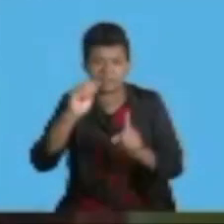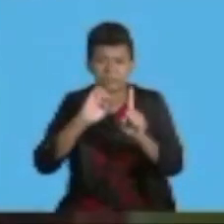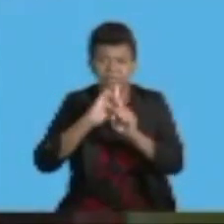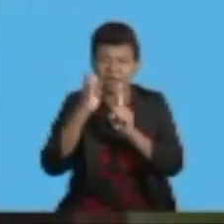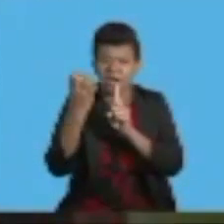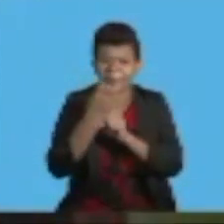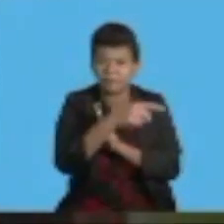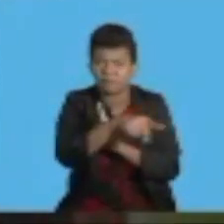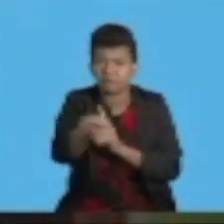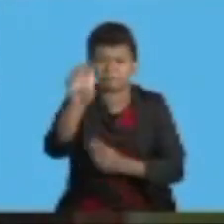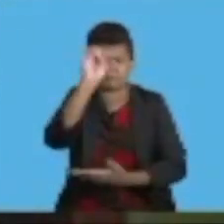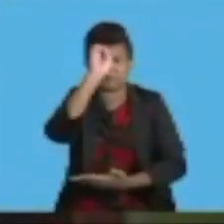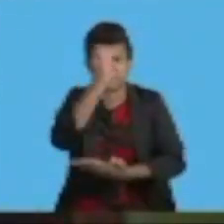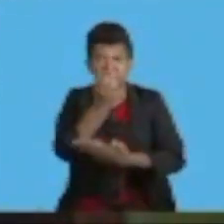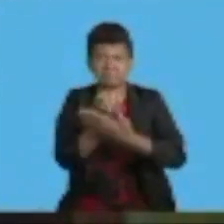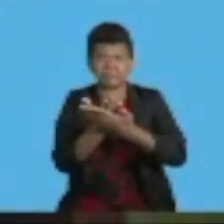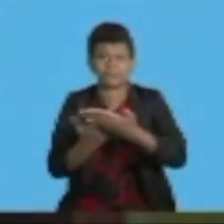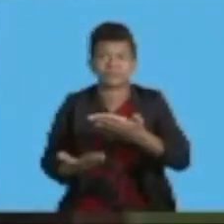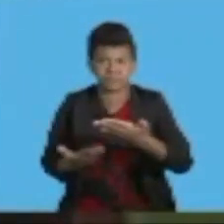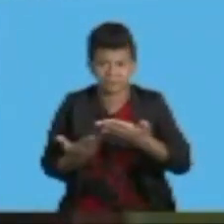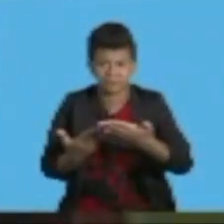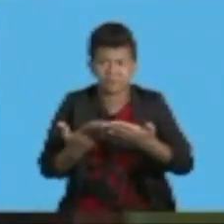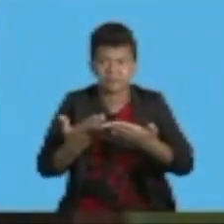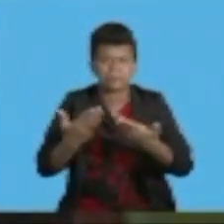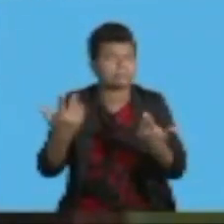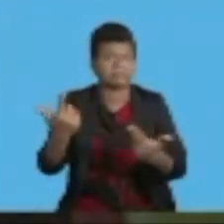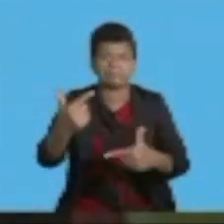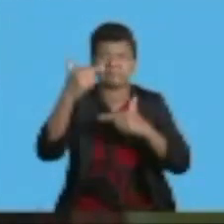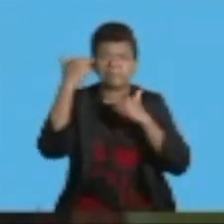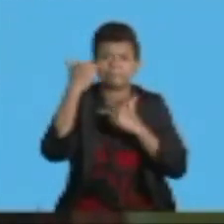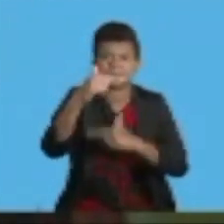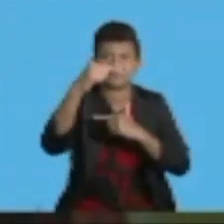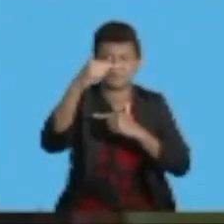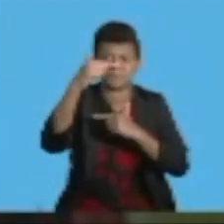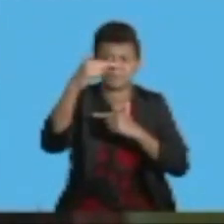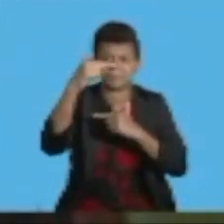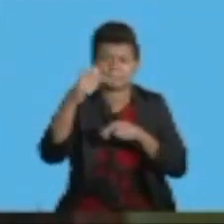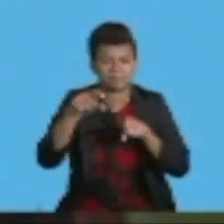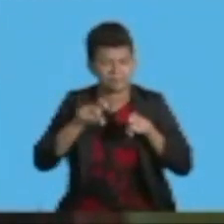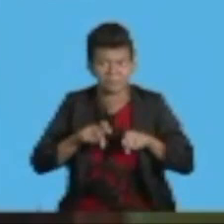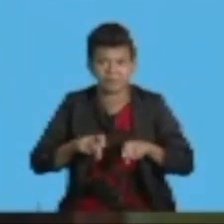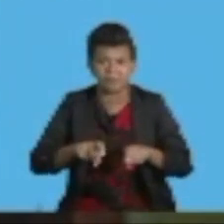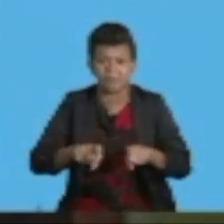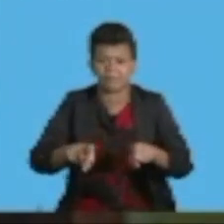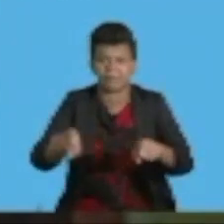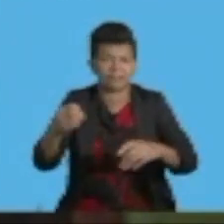unprecedented levels of sustainable economic development and growth.